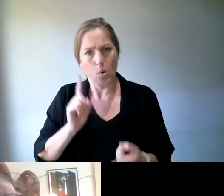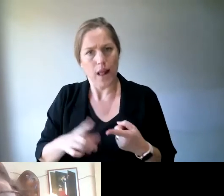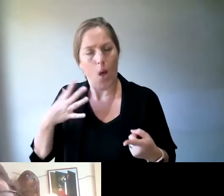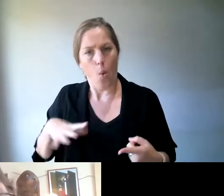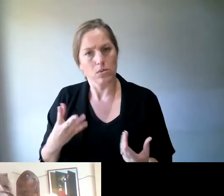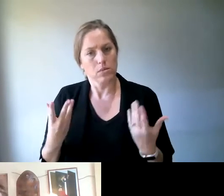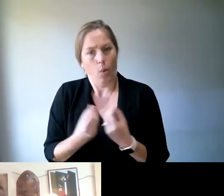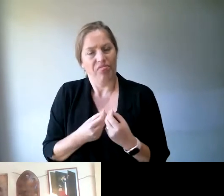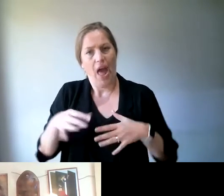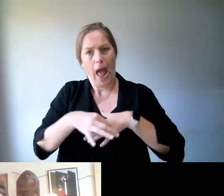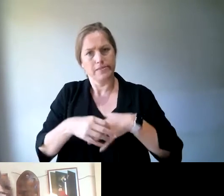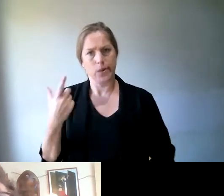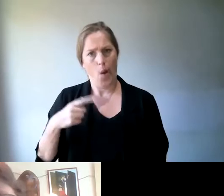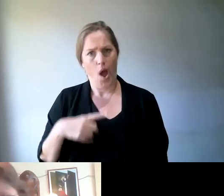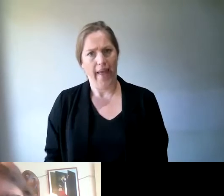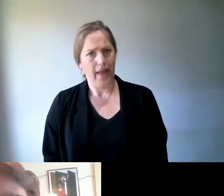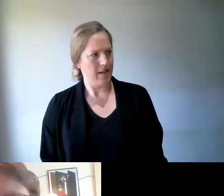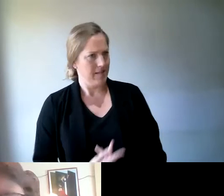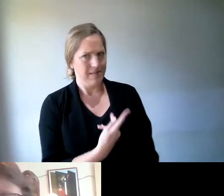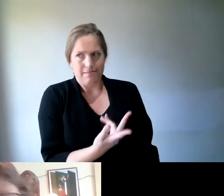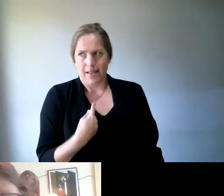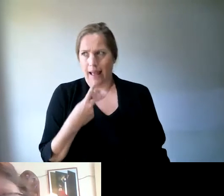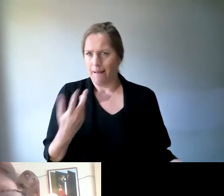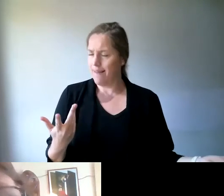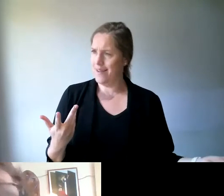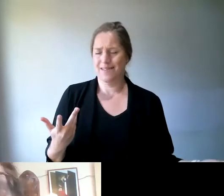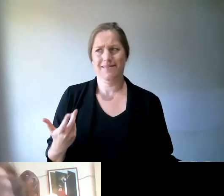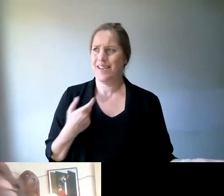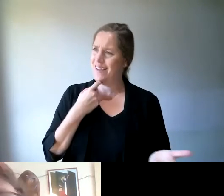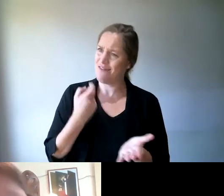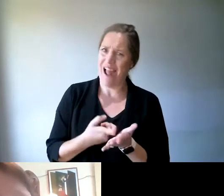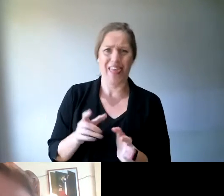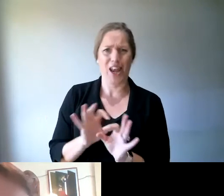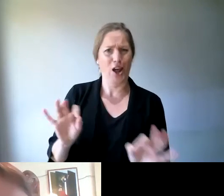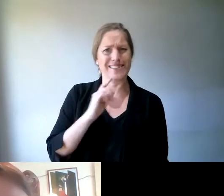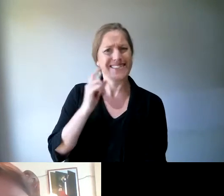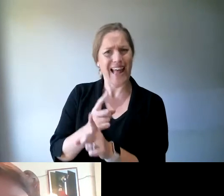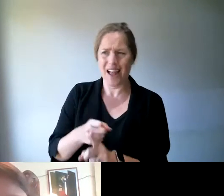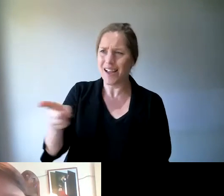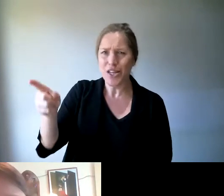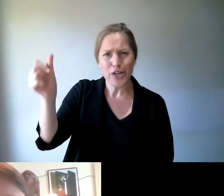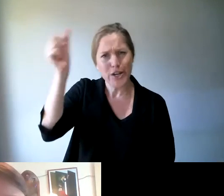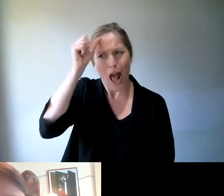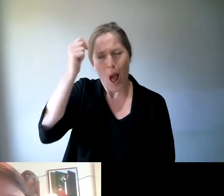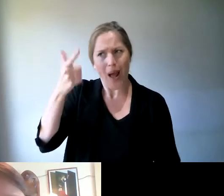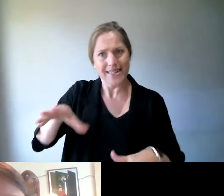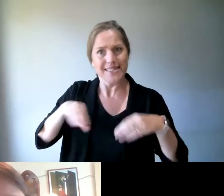a lady, I came from that. And that was, I think, they were a bit shocked.